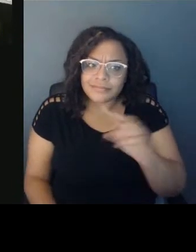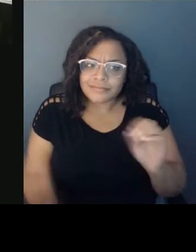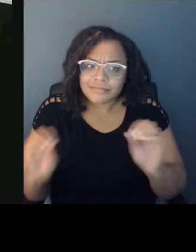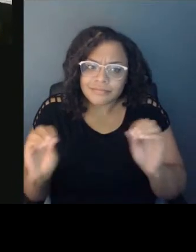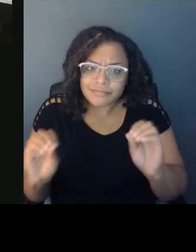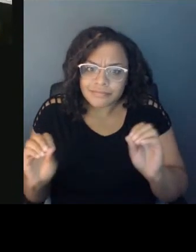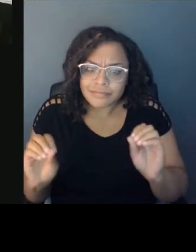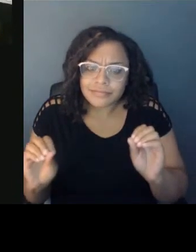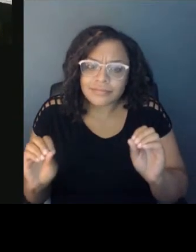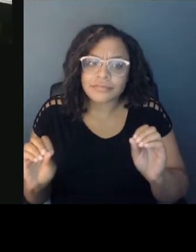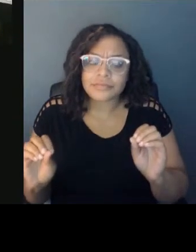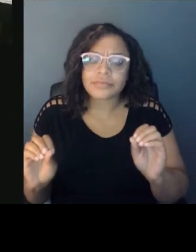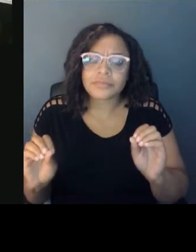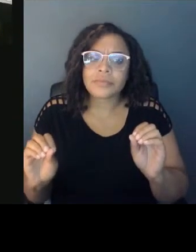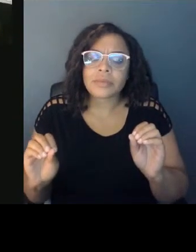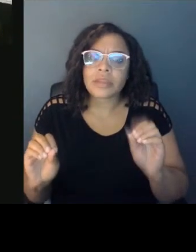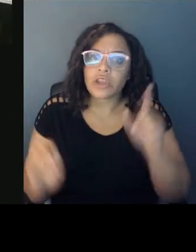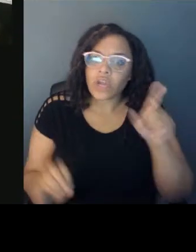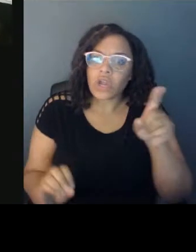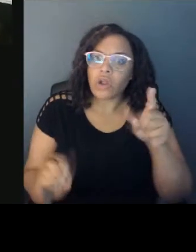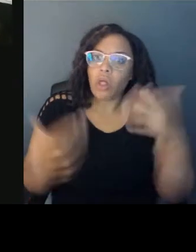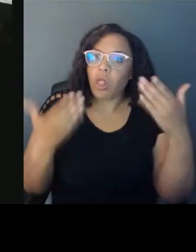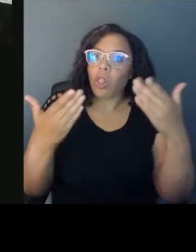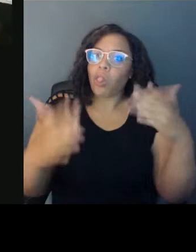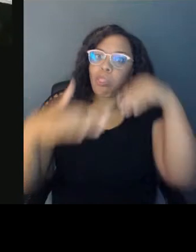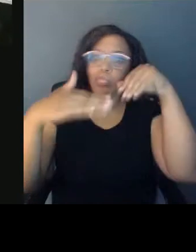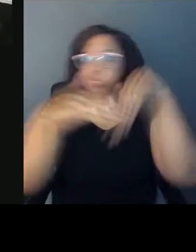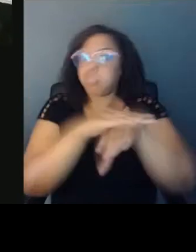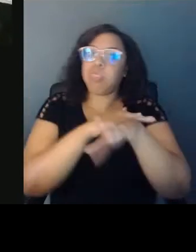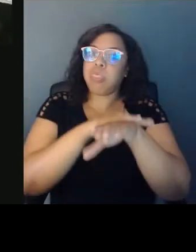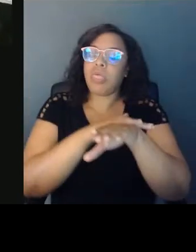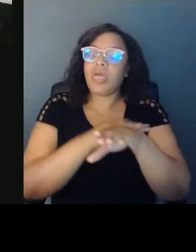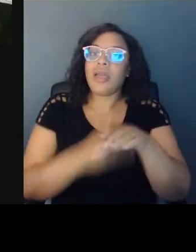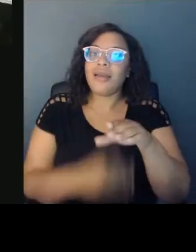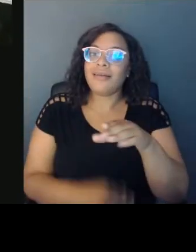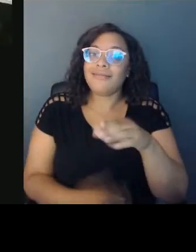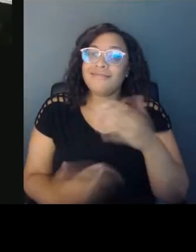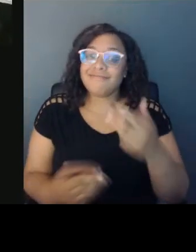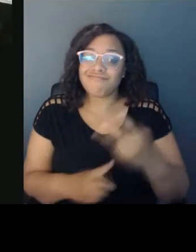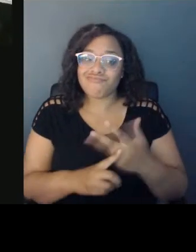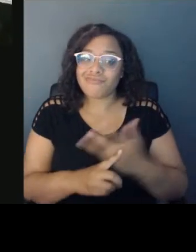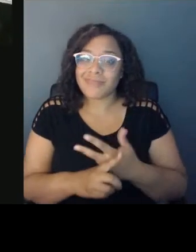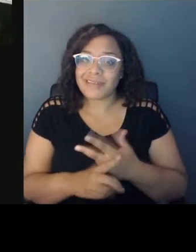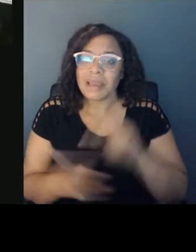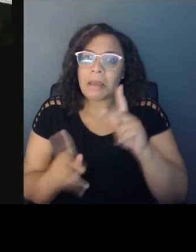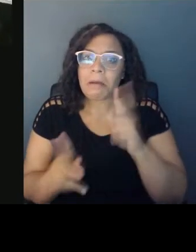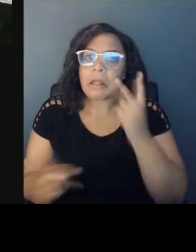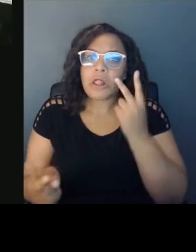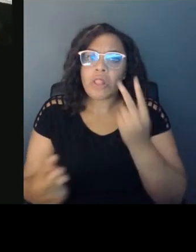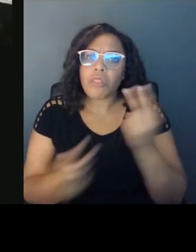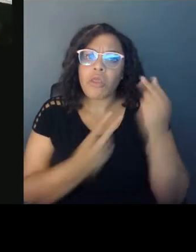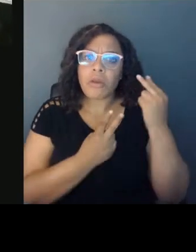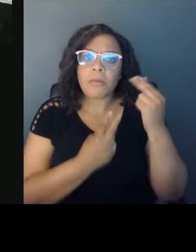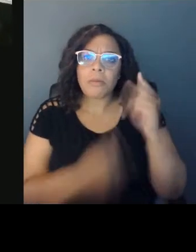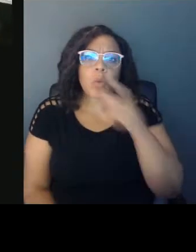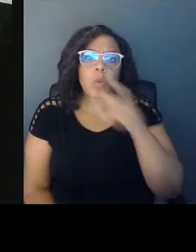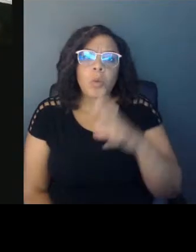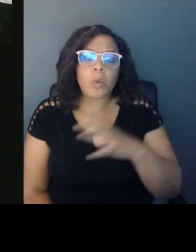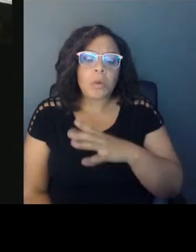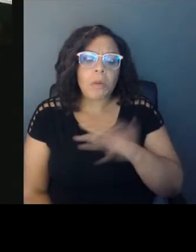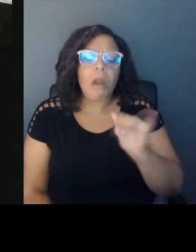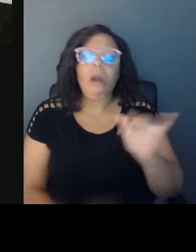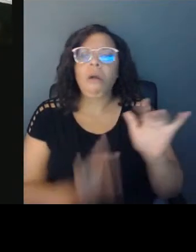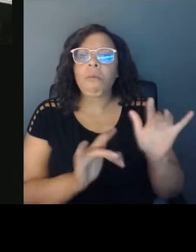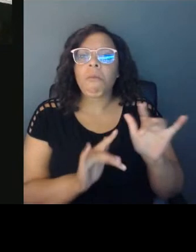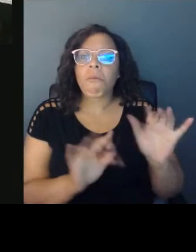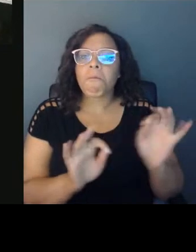And here we are a few months later, and you have people who are looking back at that and saying, well, you know, it wasn't really that big of a deal, or it wasn't really about